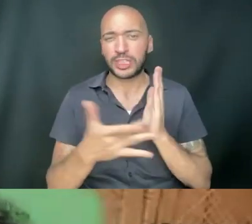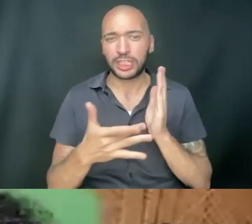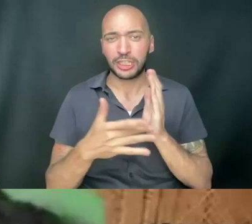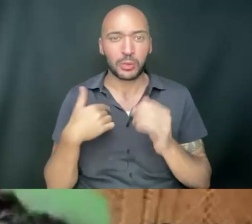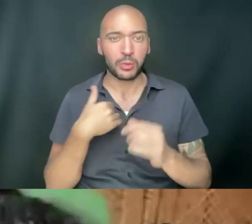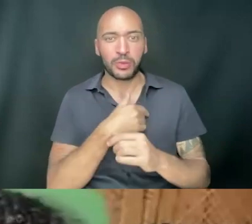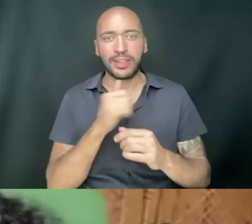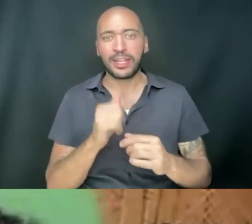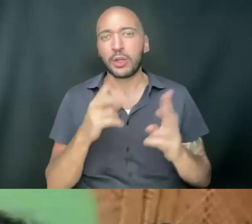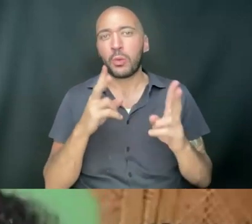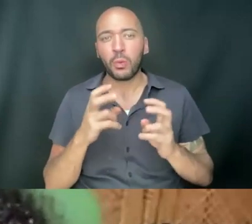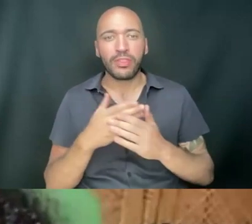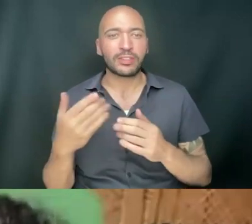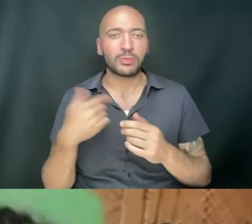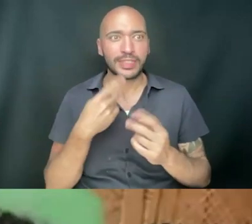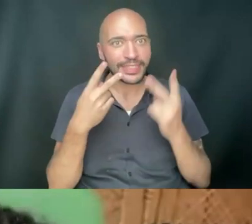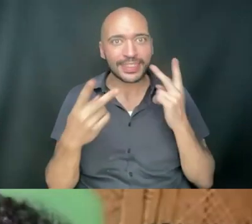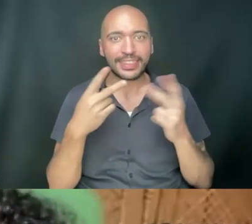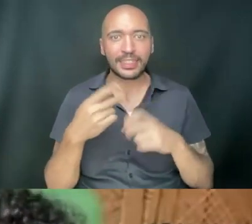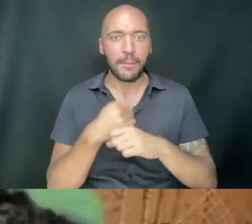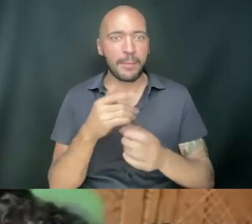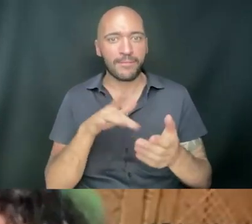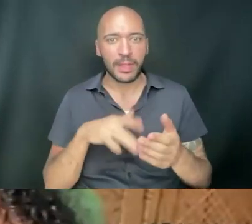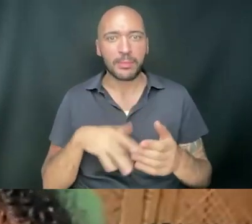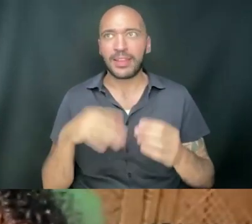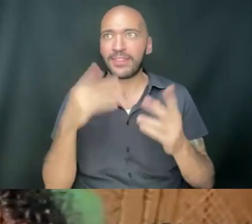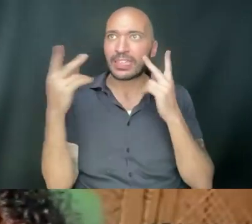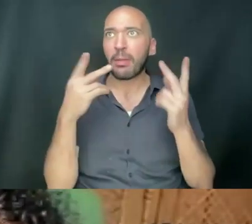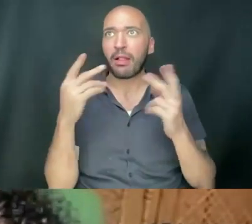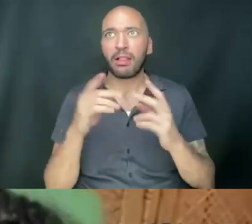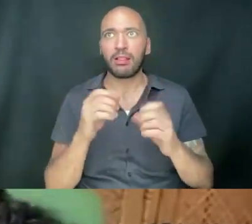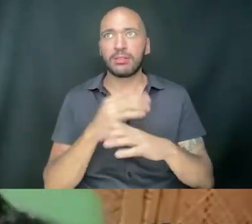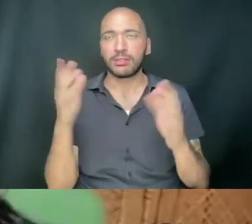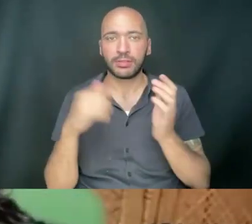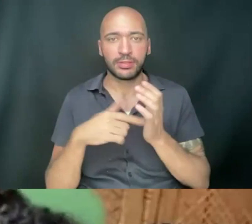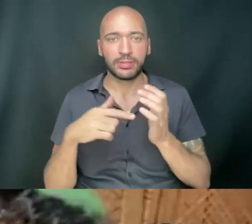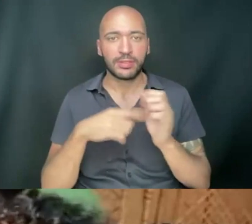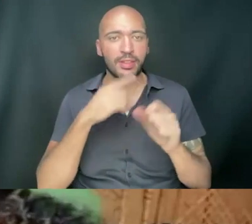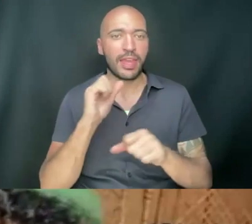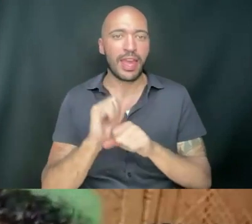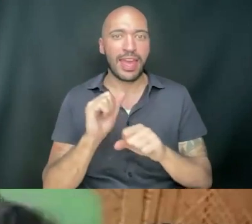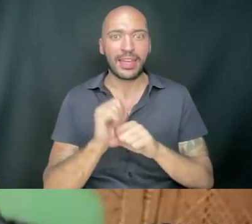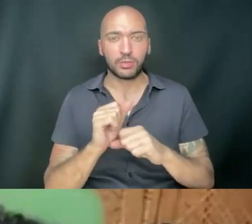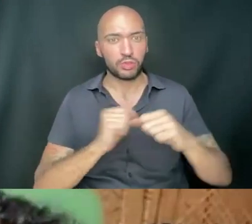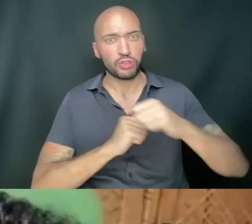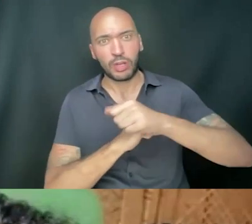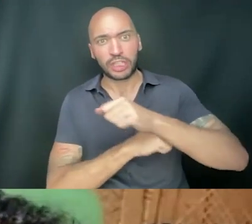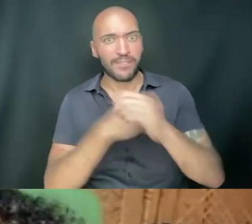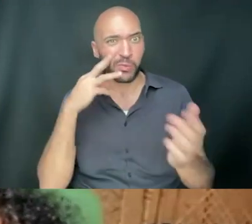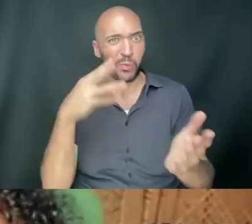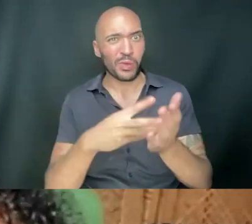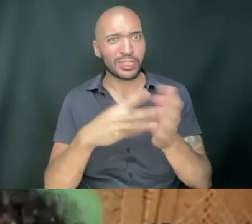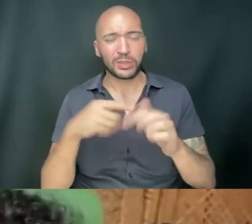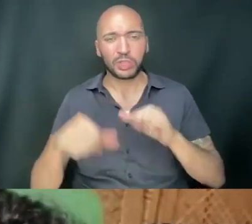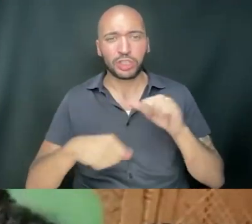can, like, record things. We can see them. We can make them available and visible. The actual fundamental strategy of bearing witness to one